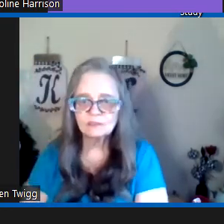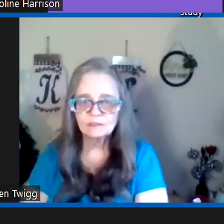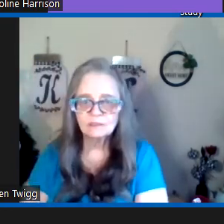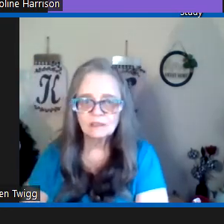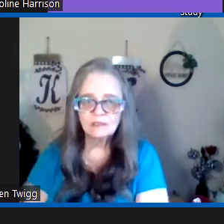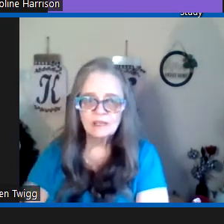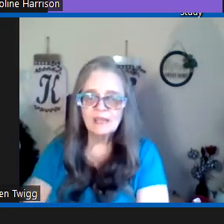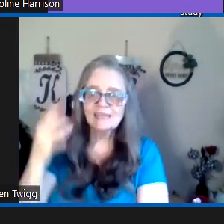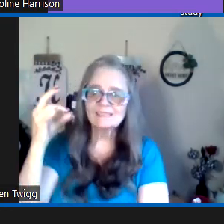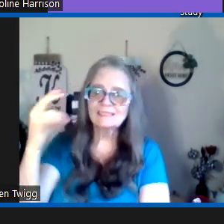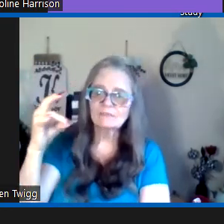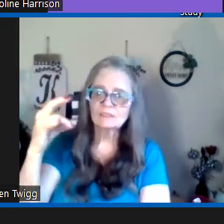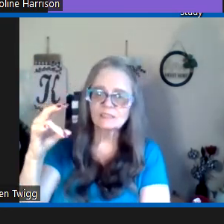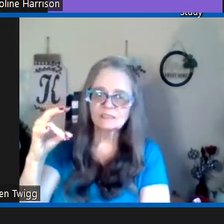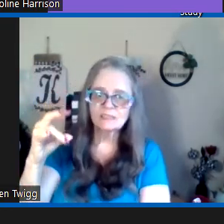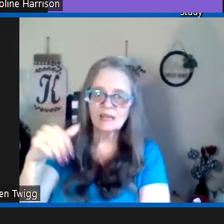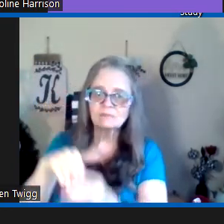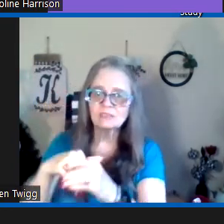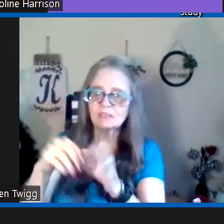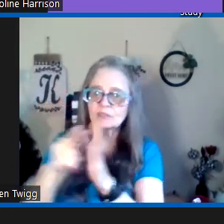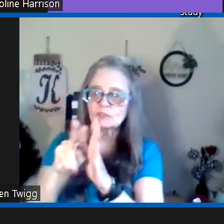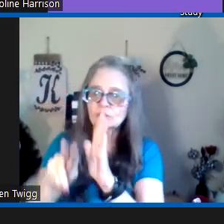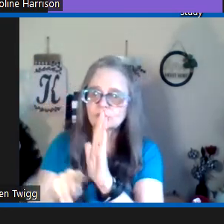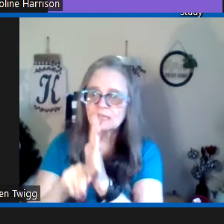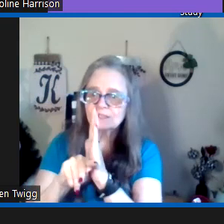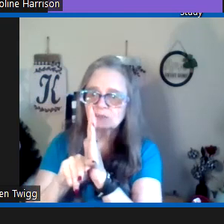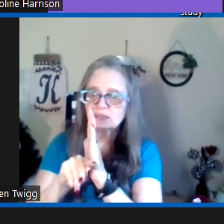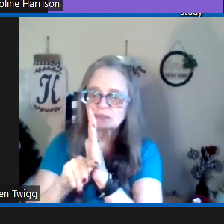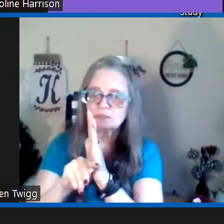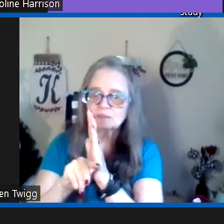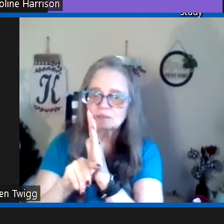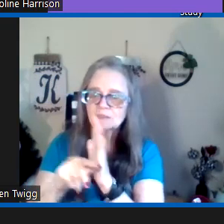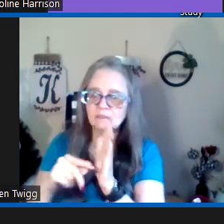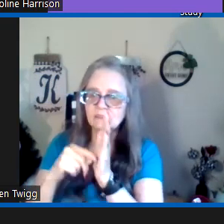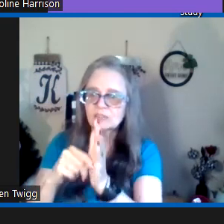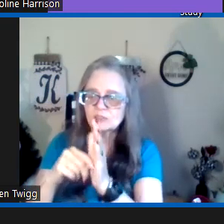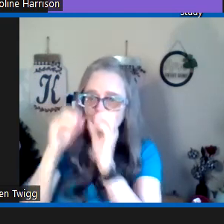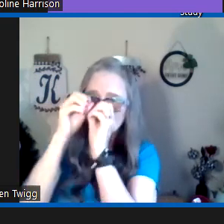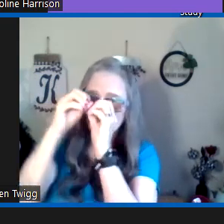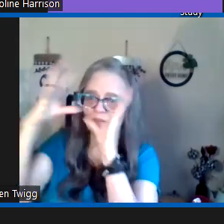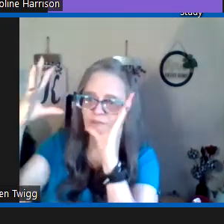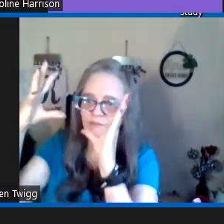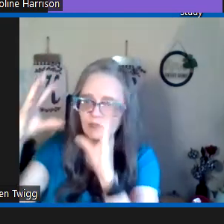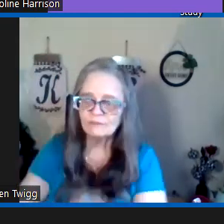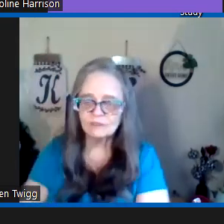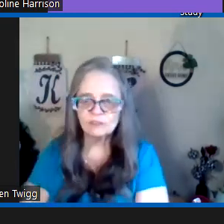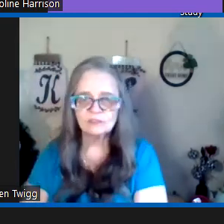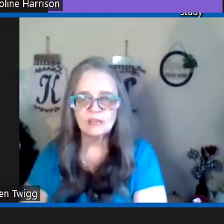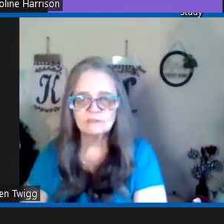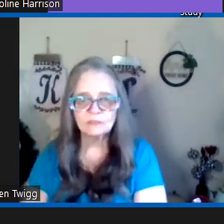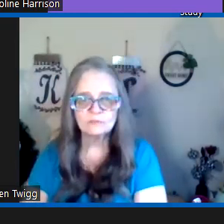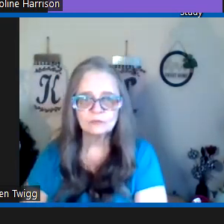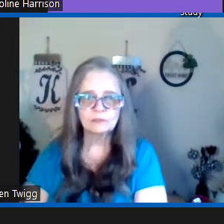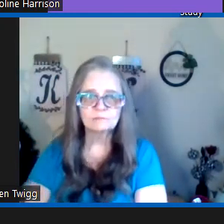and 17 times in the new testament that they showed a